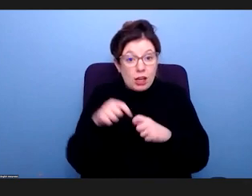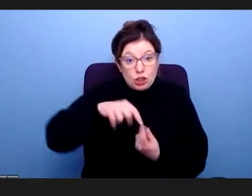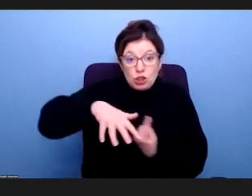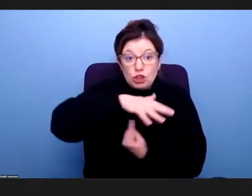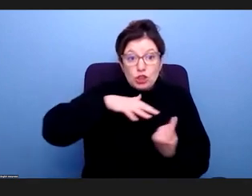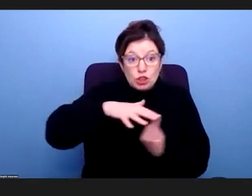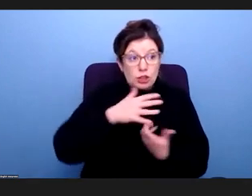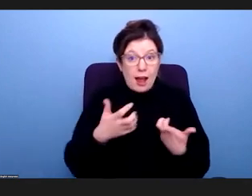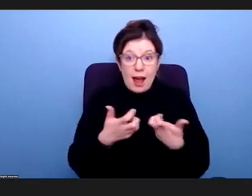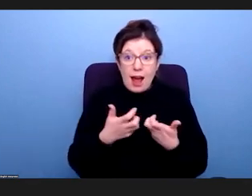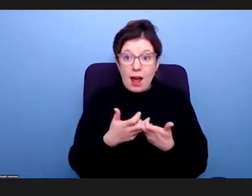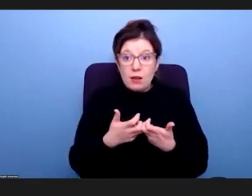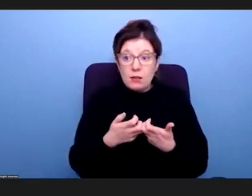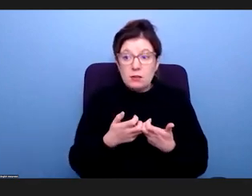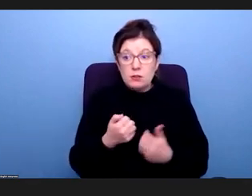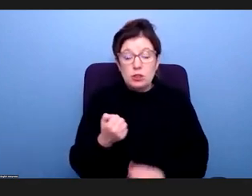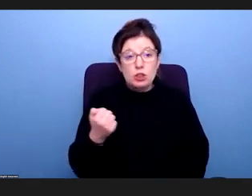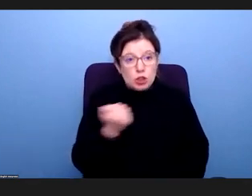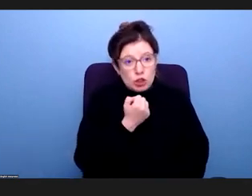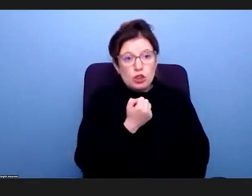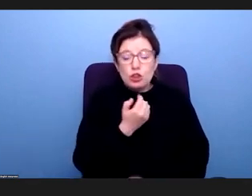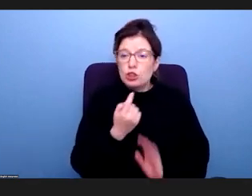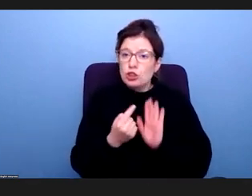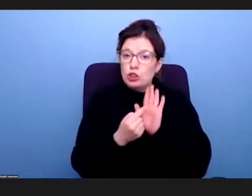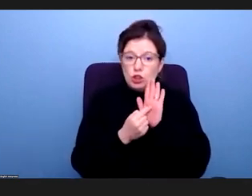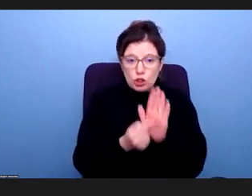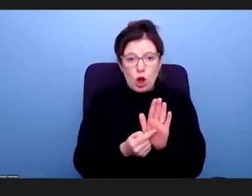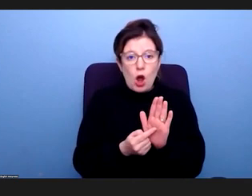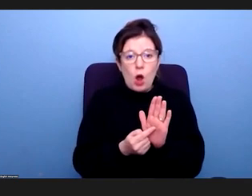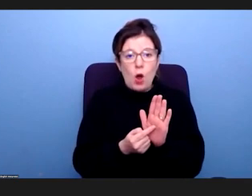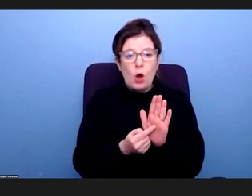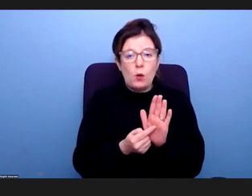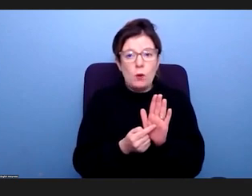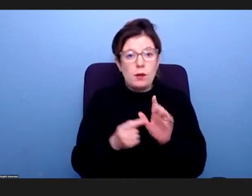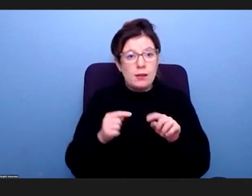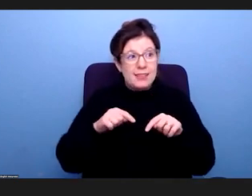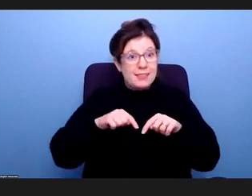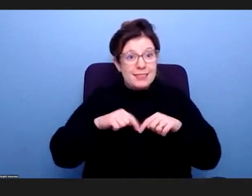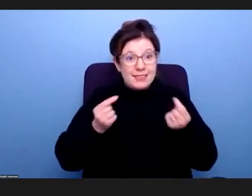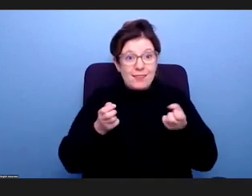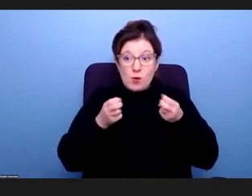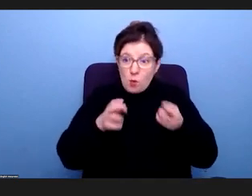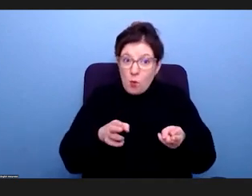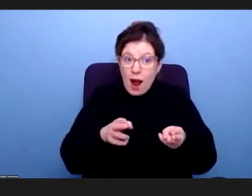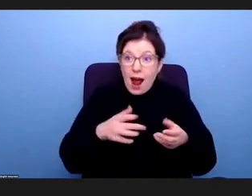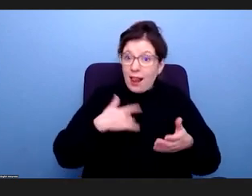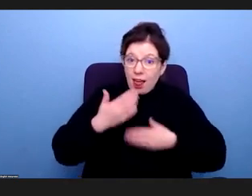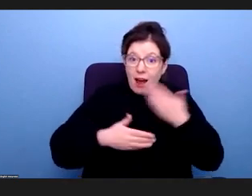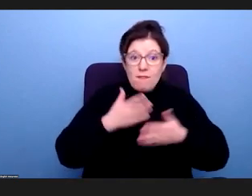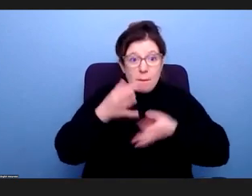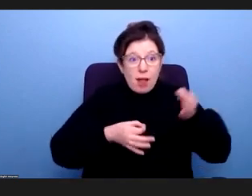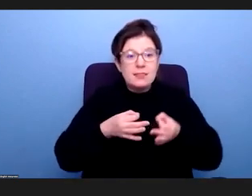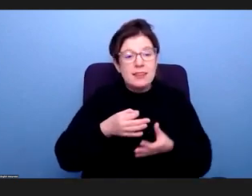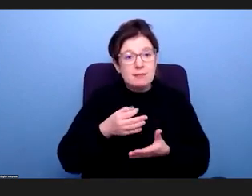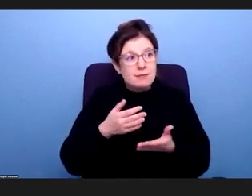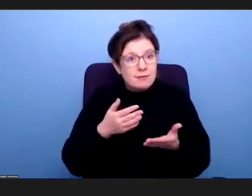I suppose, by sort of showing people that that the alternatives are viable, because I think people have